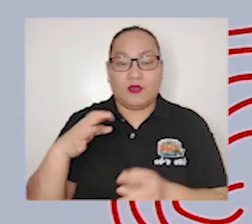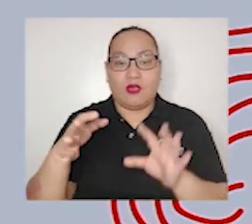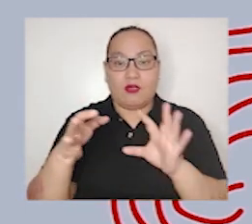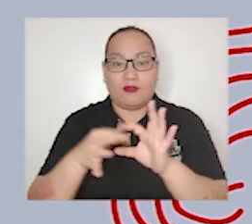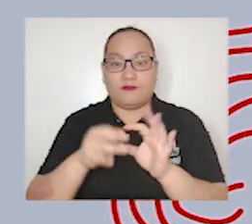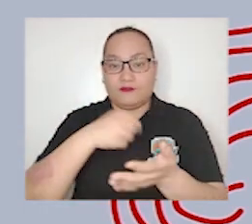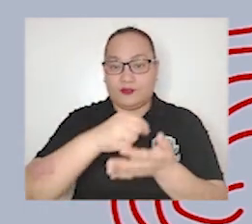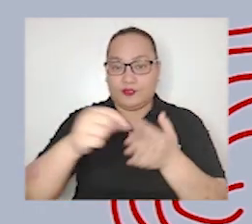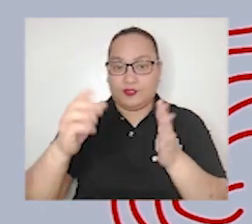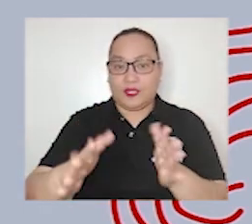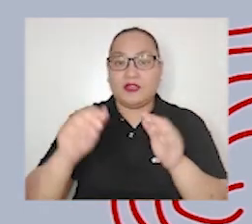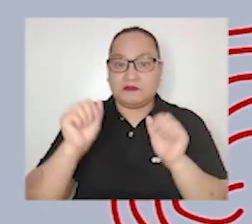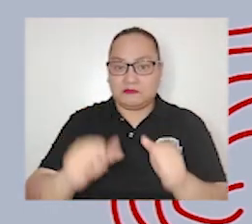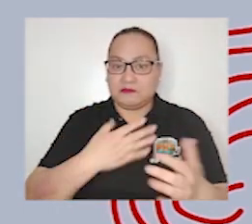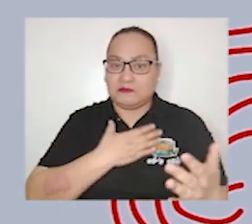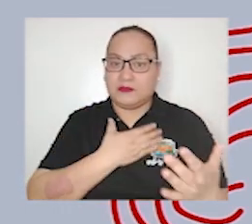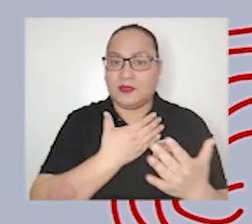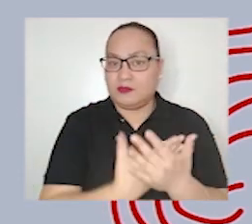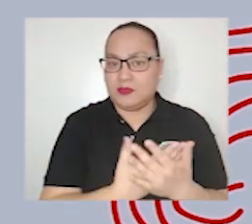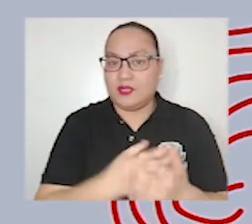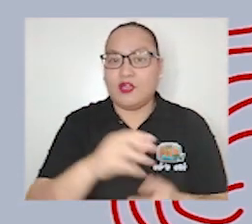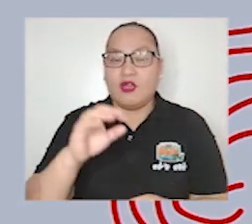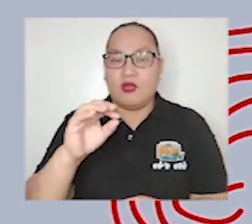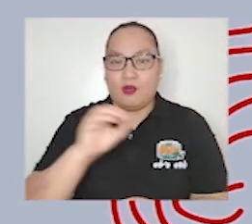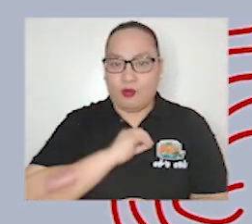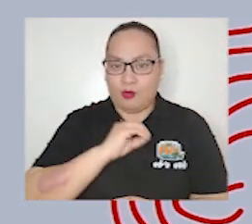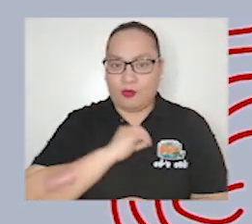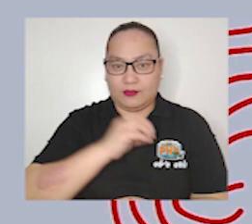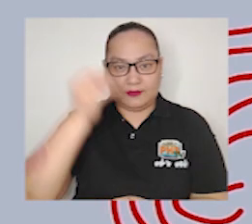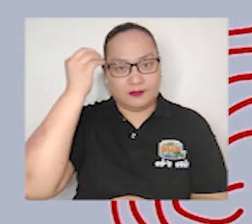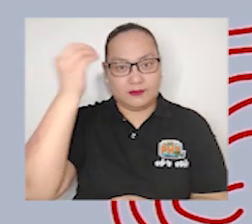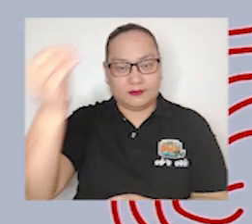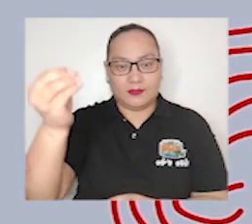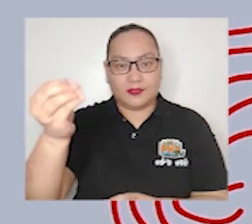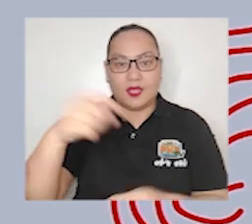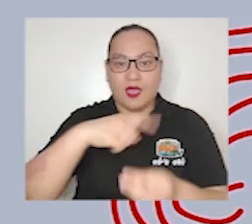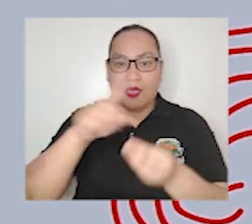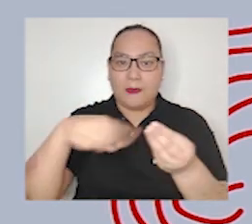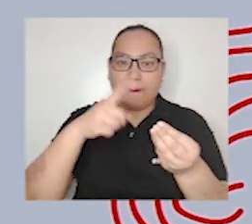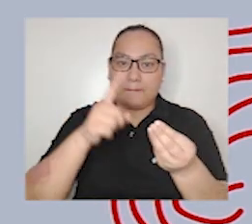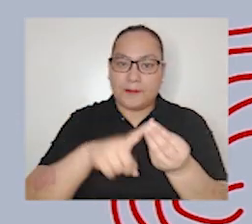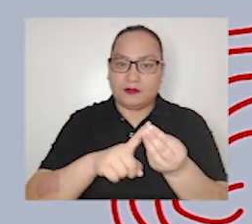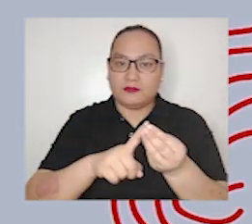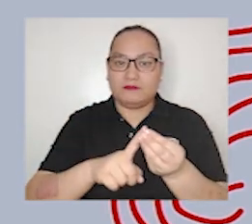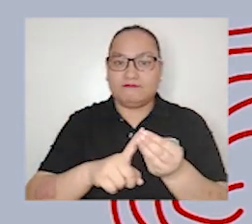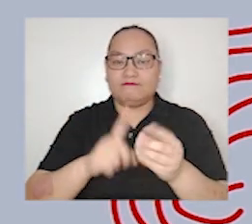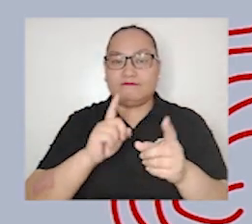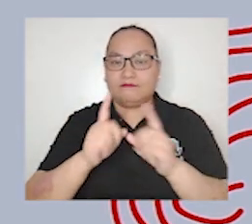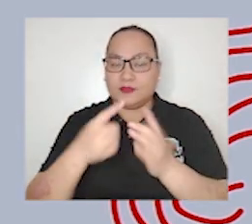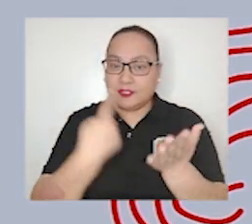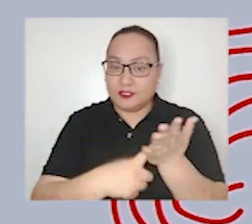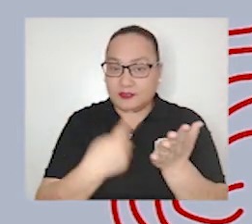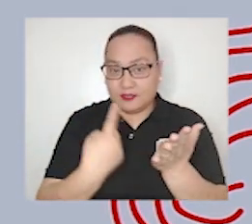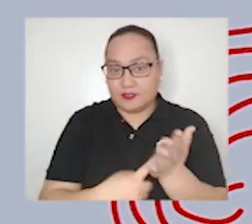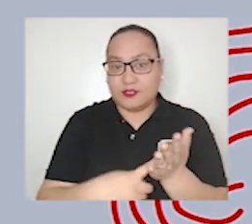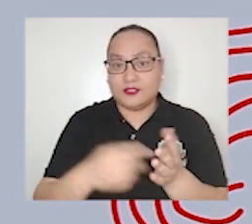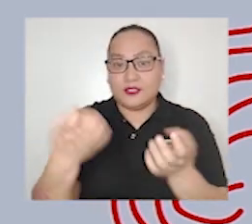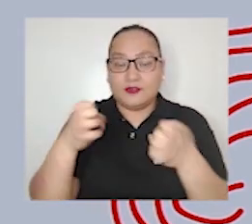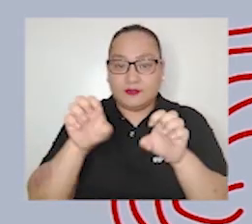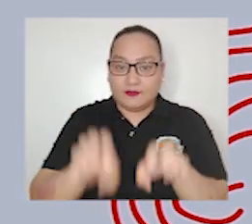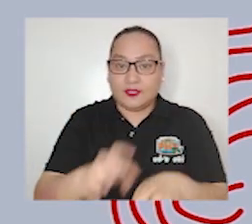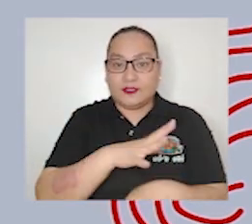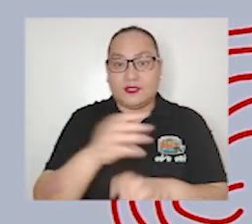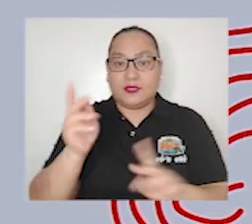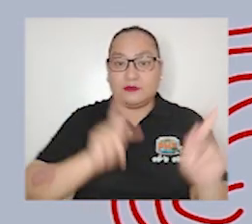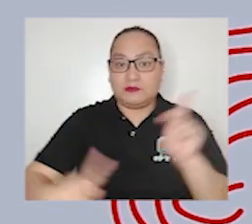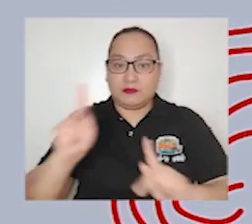they can express their own opinion on some issues events or people and their